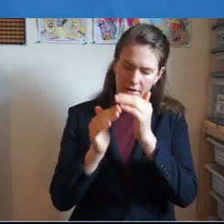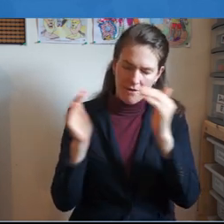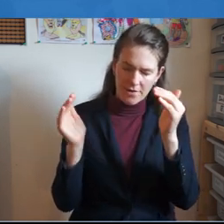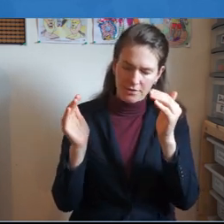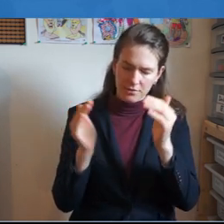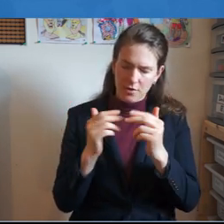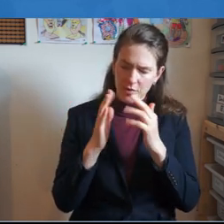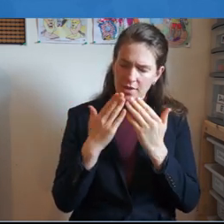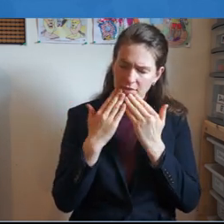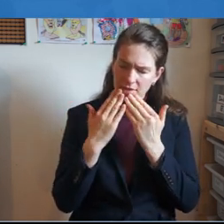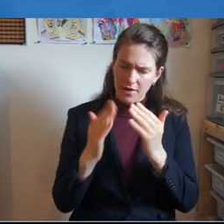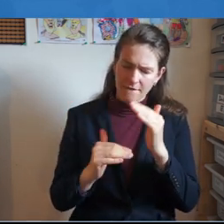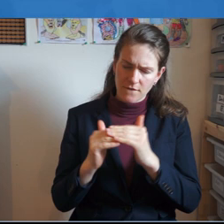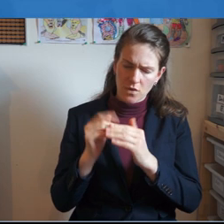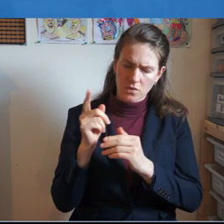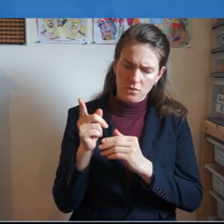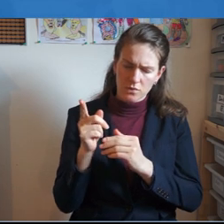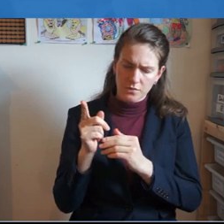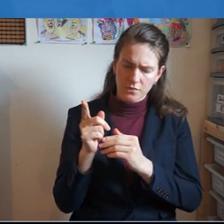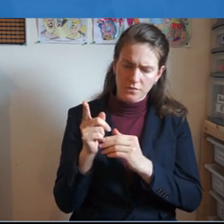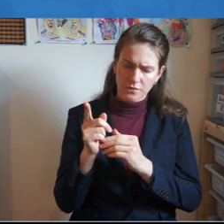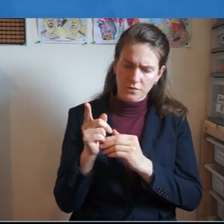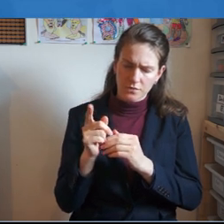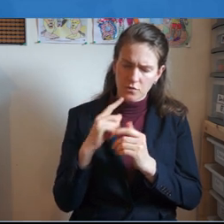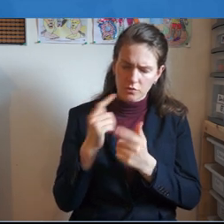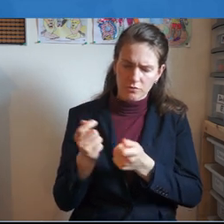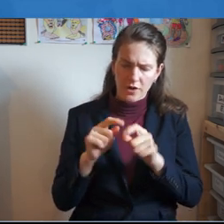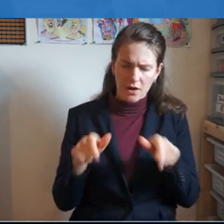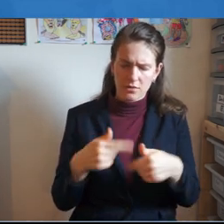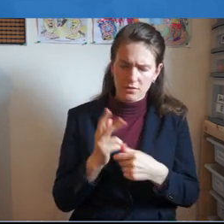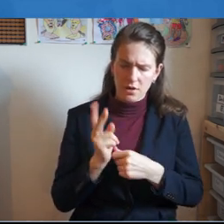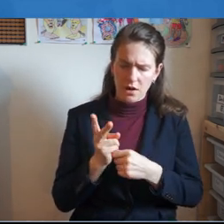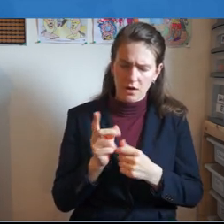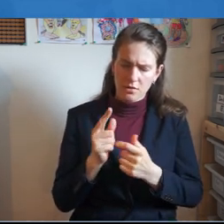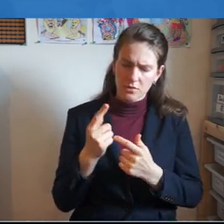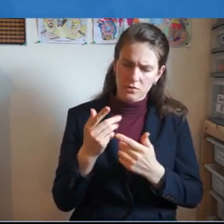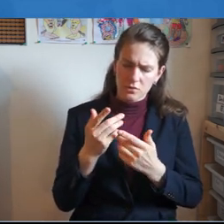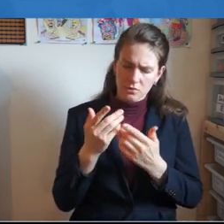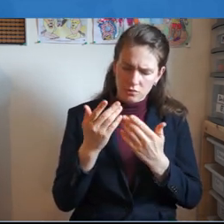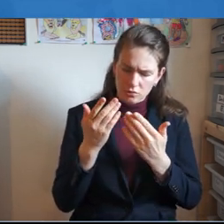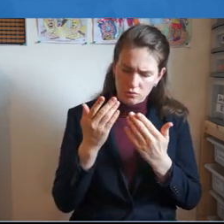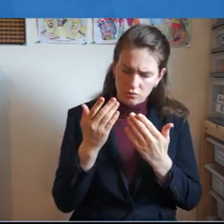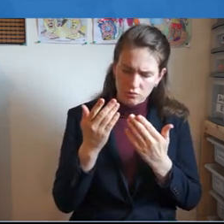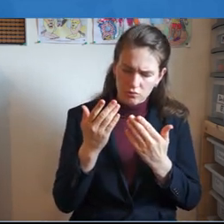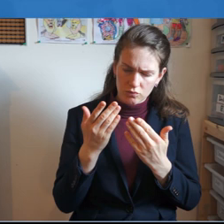Heavenly Father, we're thankful to thee for bringing us again to